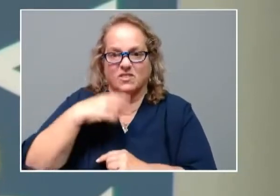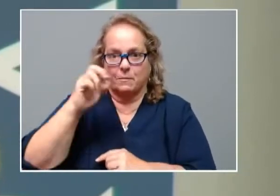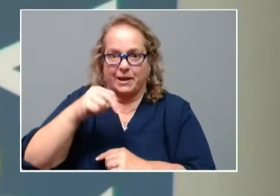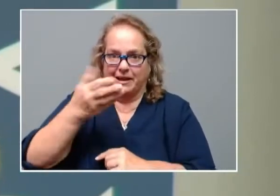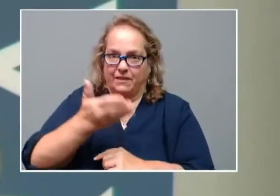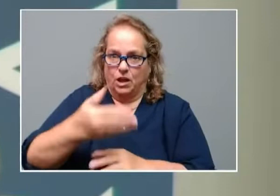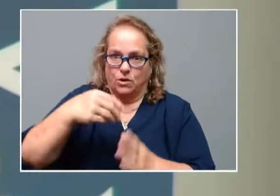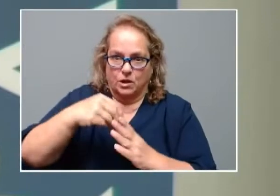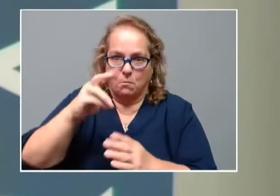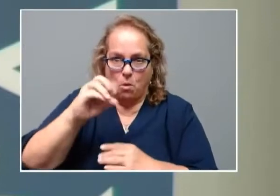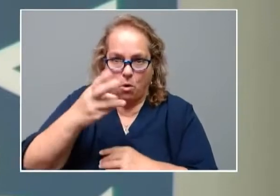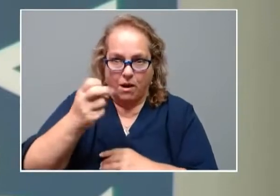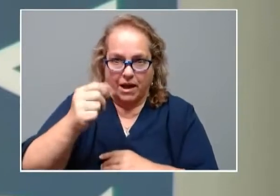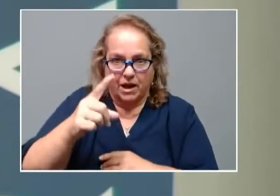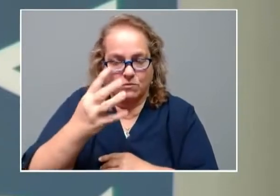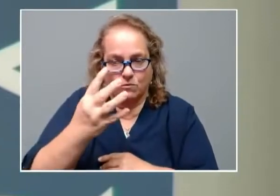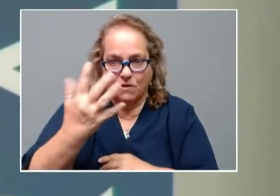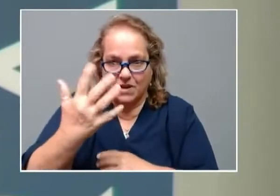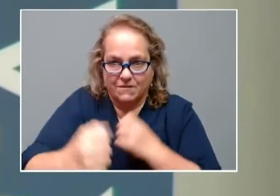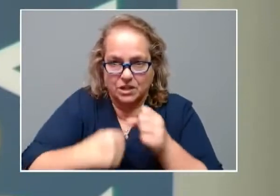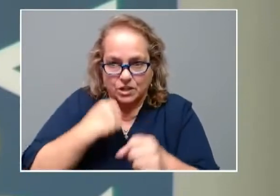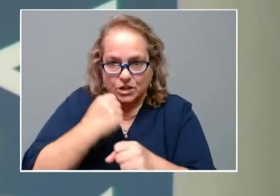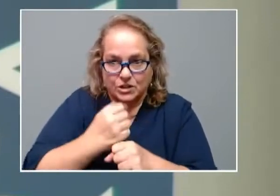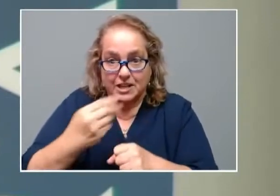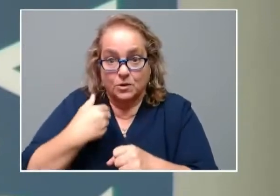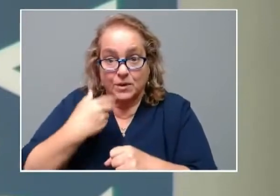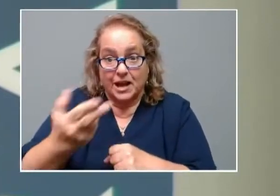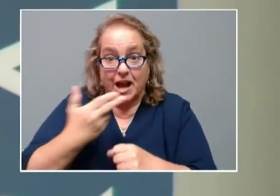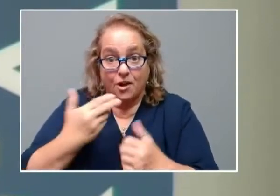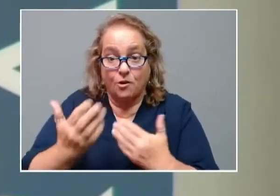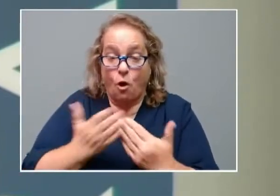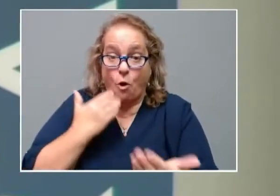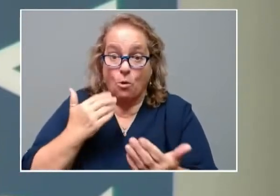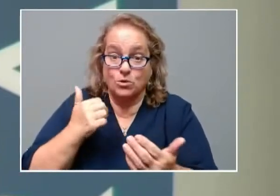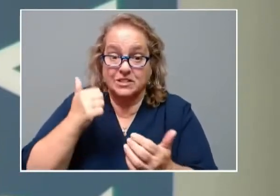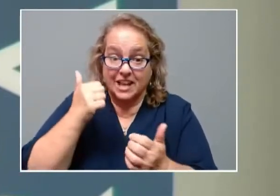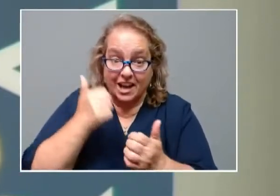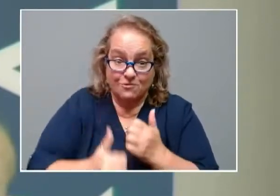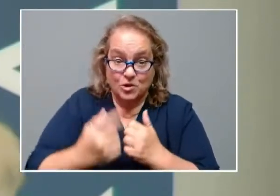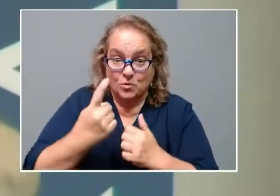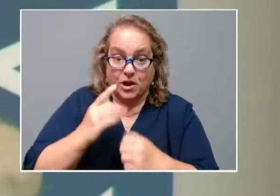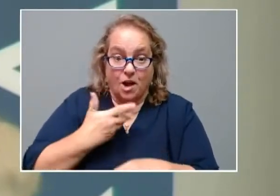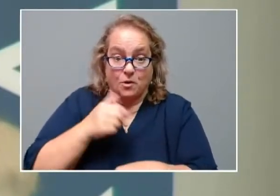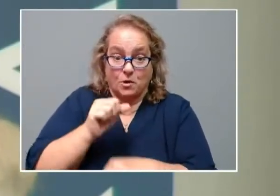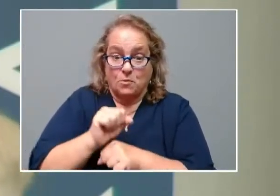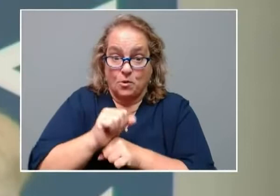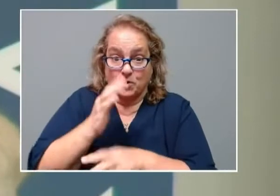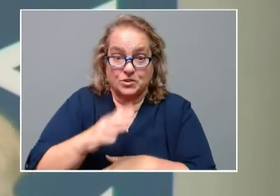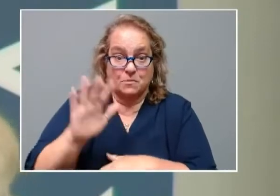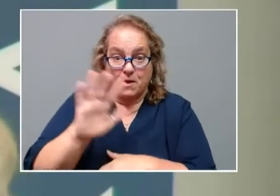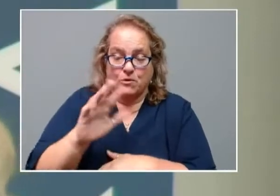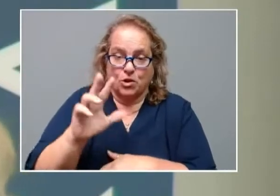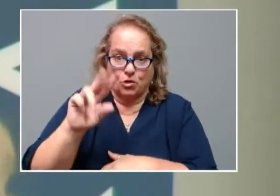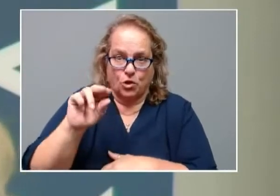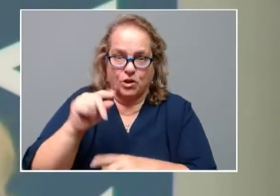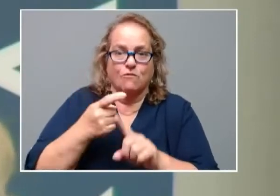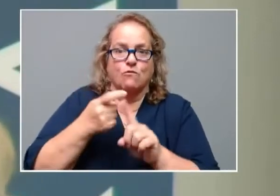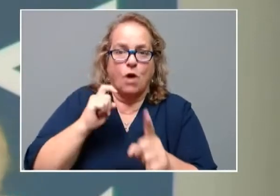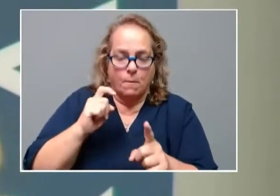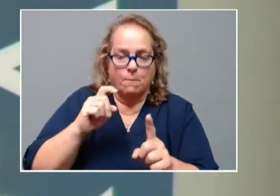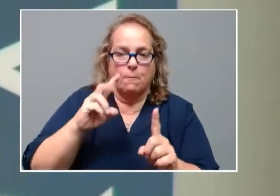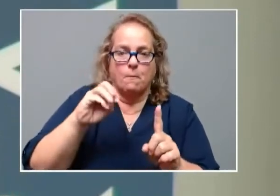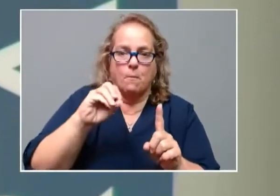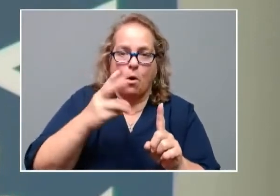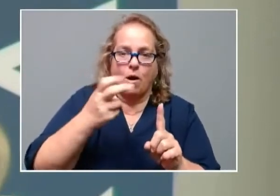years and hired almost everybody in our employees, which are about 30 right now, from Moorhead State University